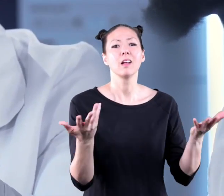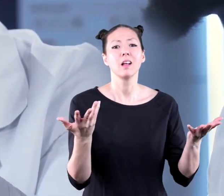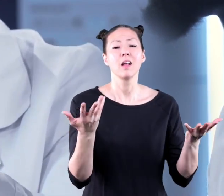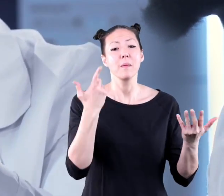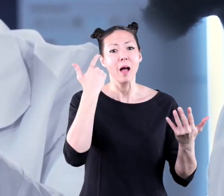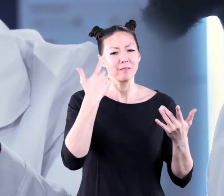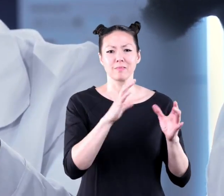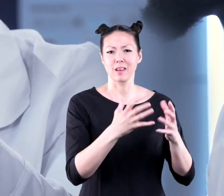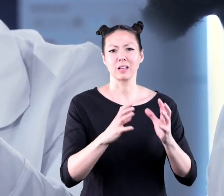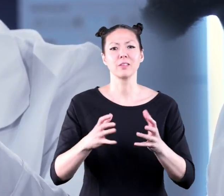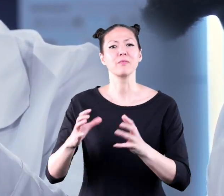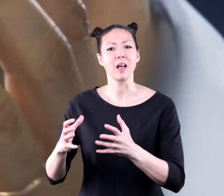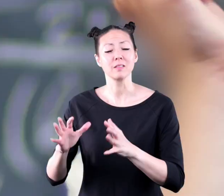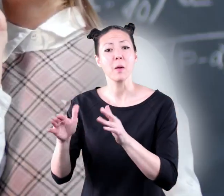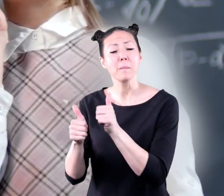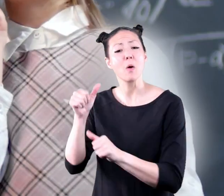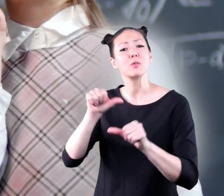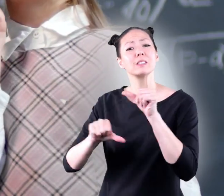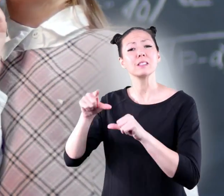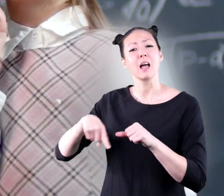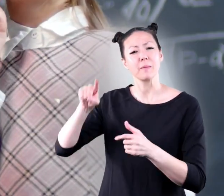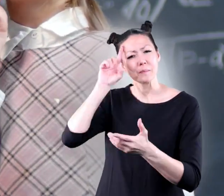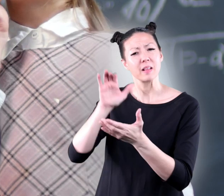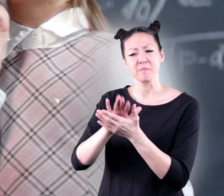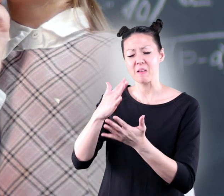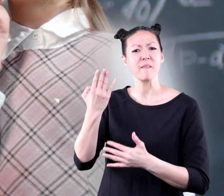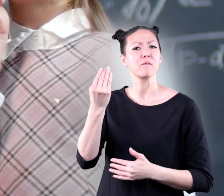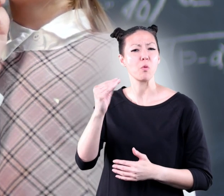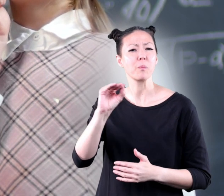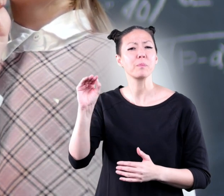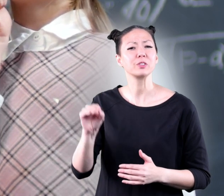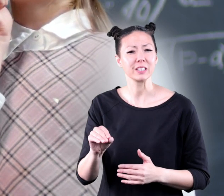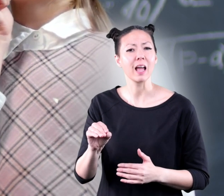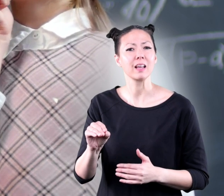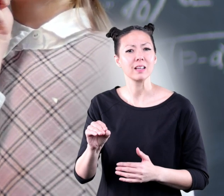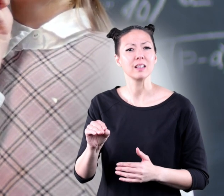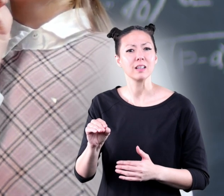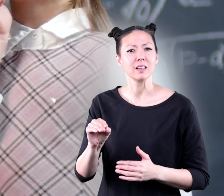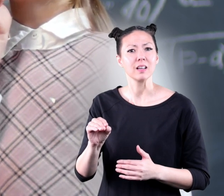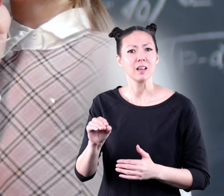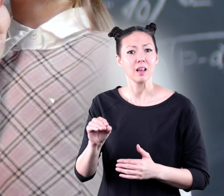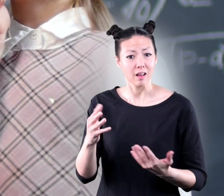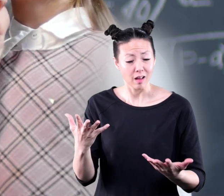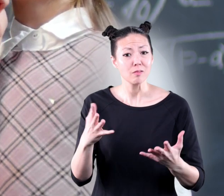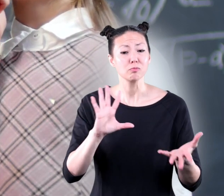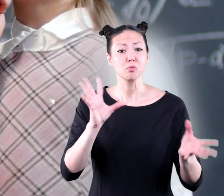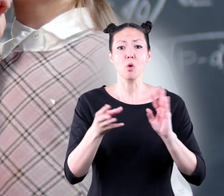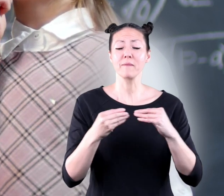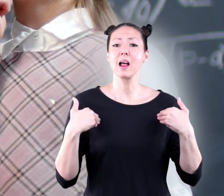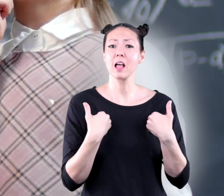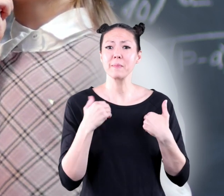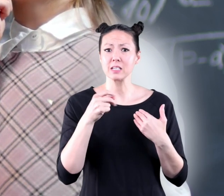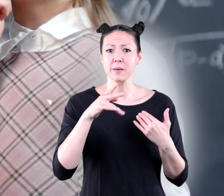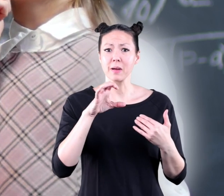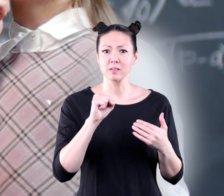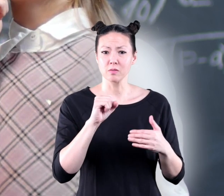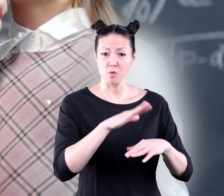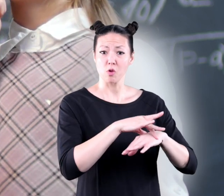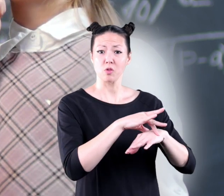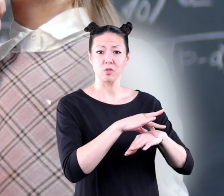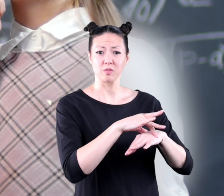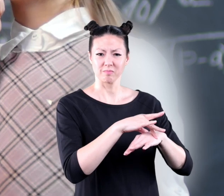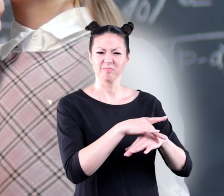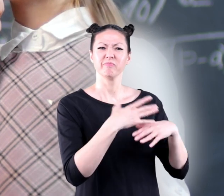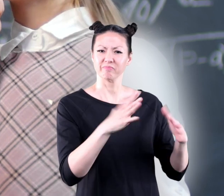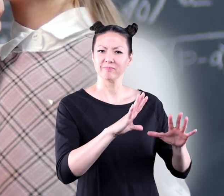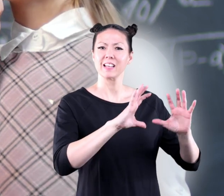even be classified in fact most scientists believe only about 14 percent of the total animal